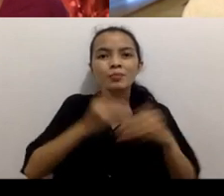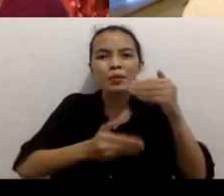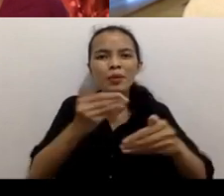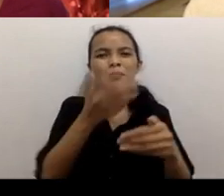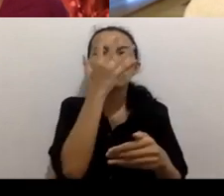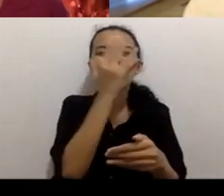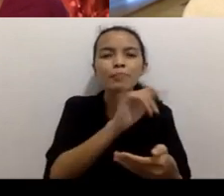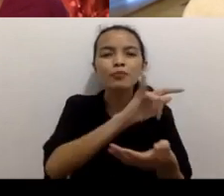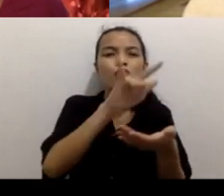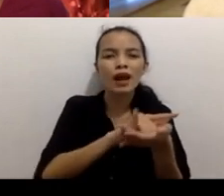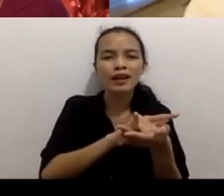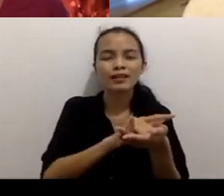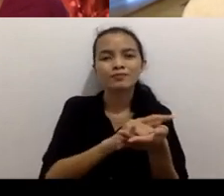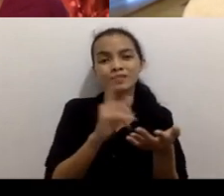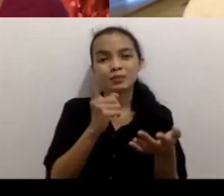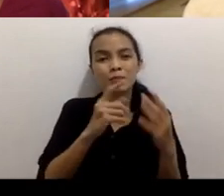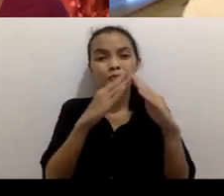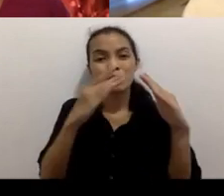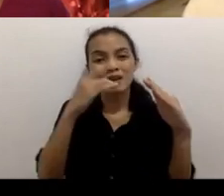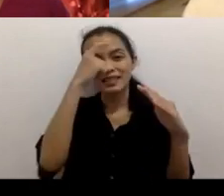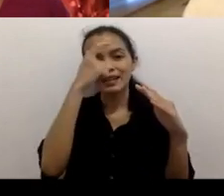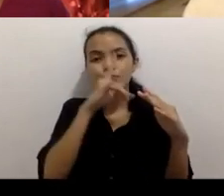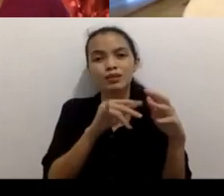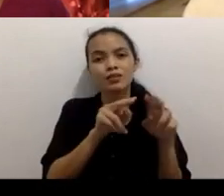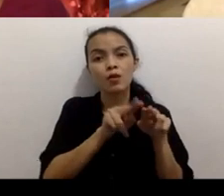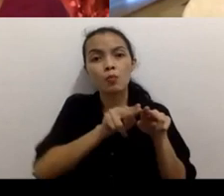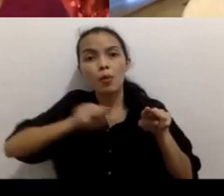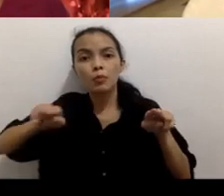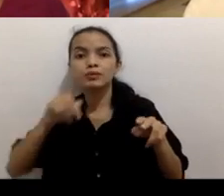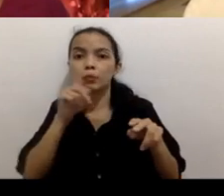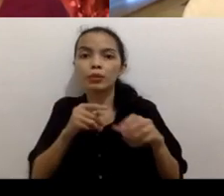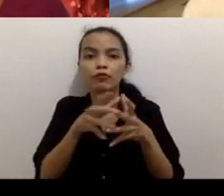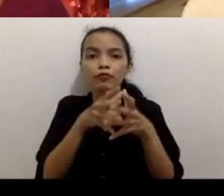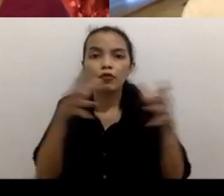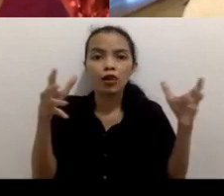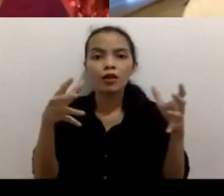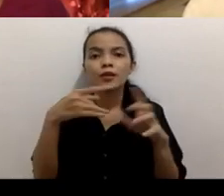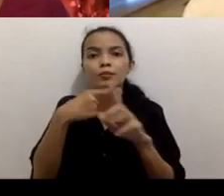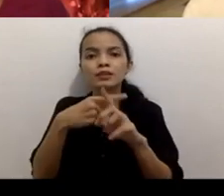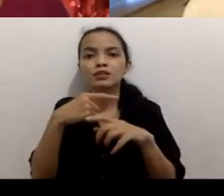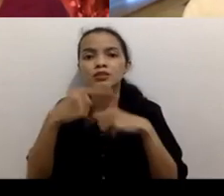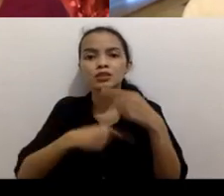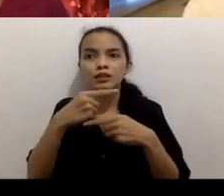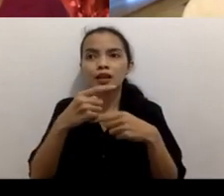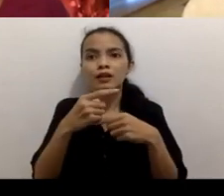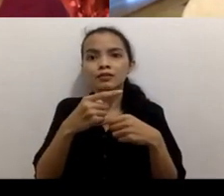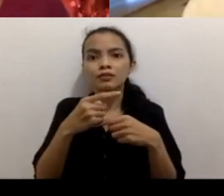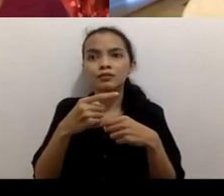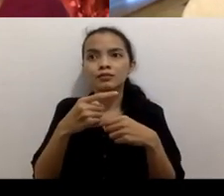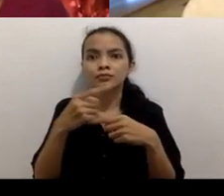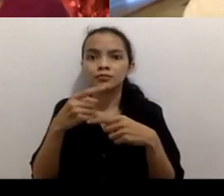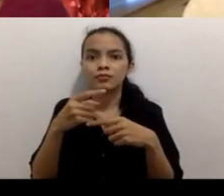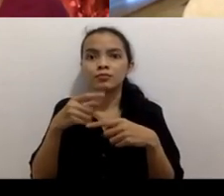populations were super scared and uh and also there are good stories uh from everywhere about volunteers